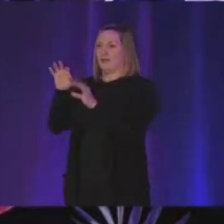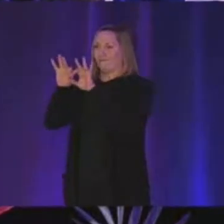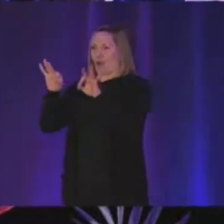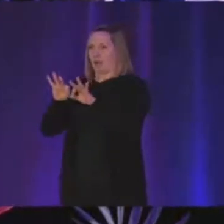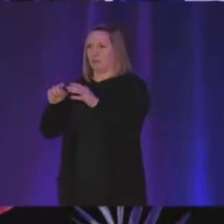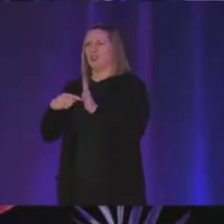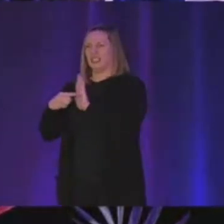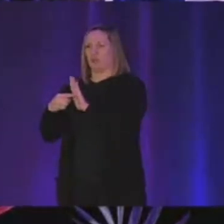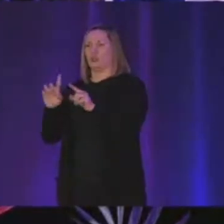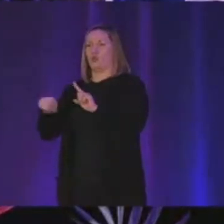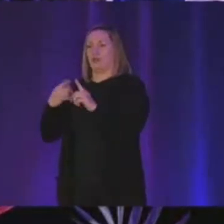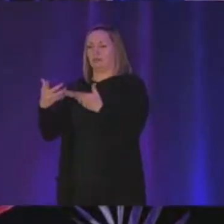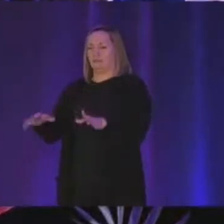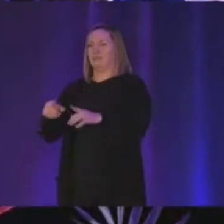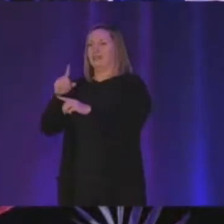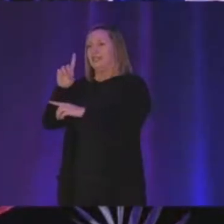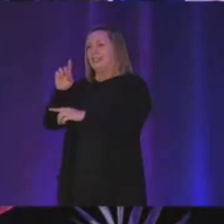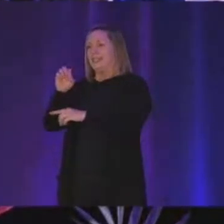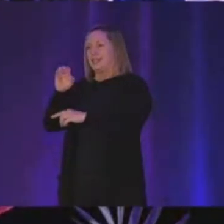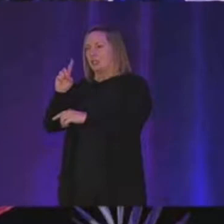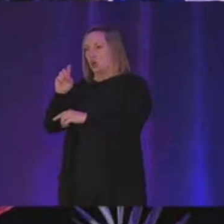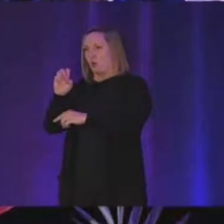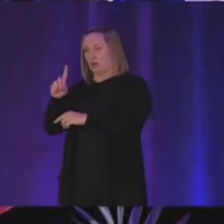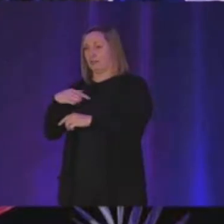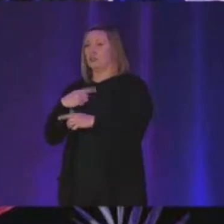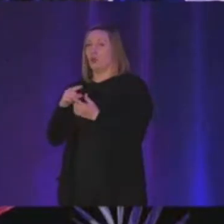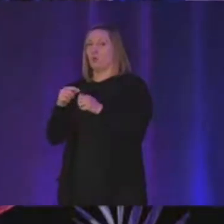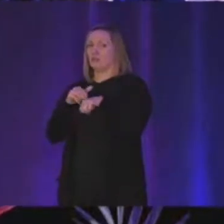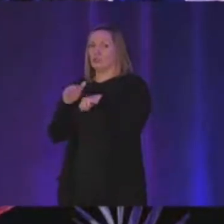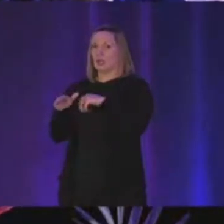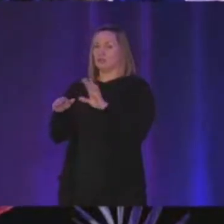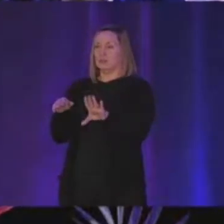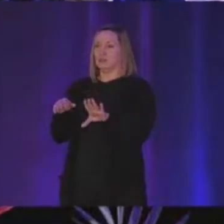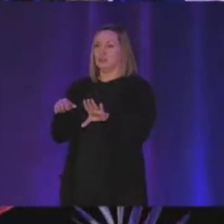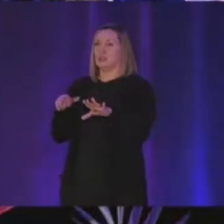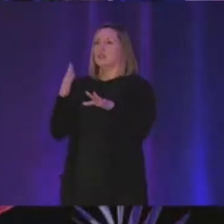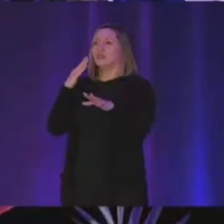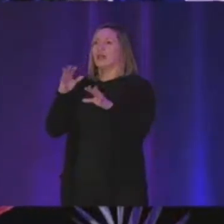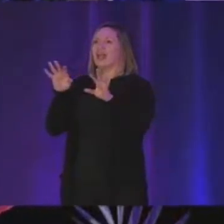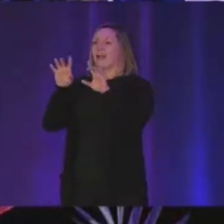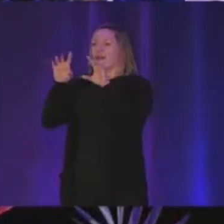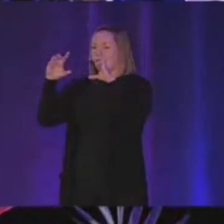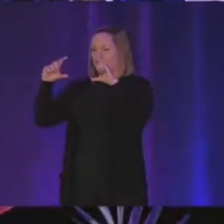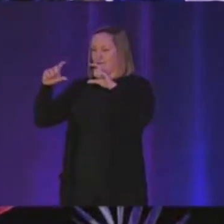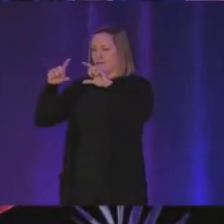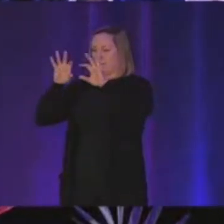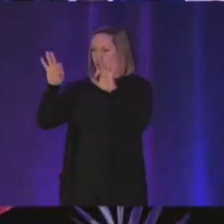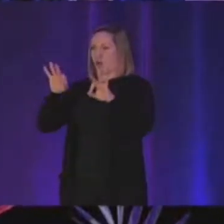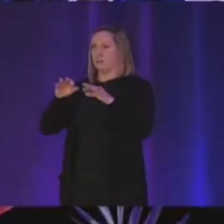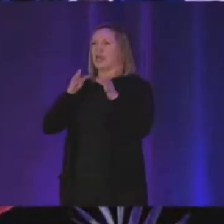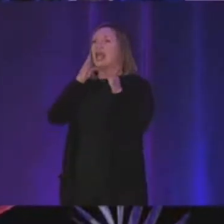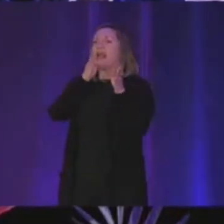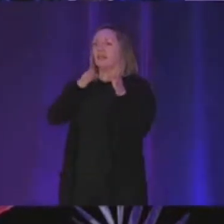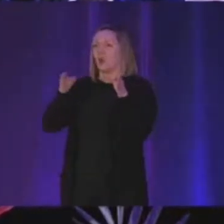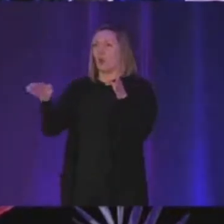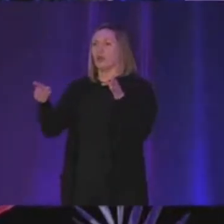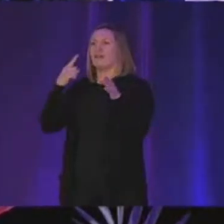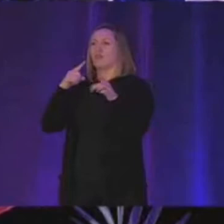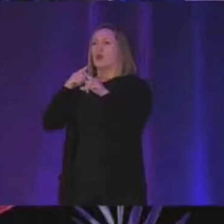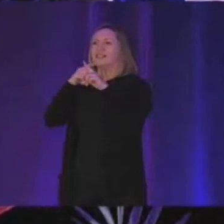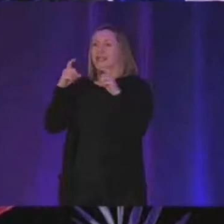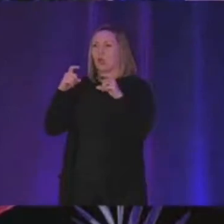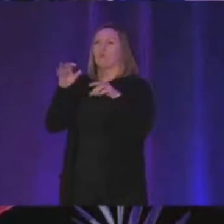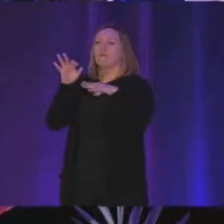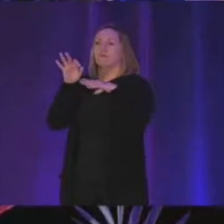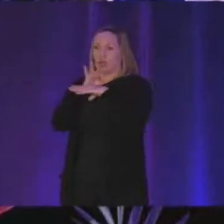what you to do is to start uh sending uh like frames in order to the decode function and so when you